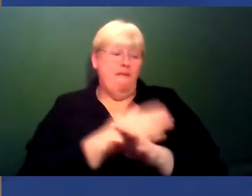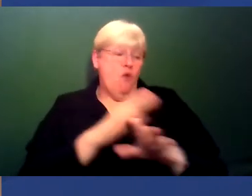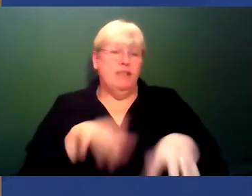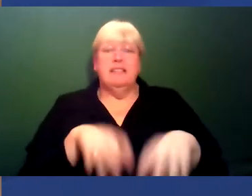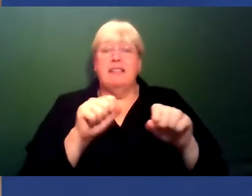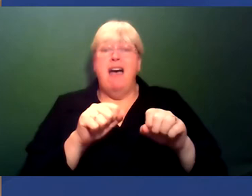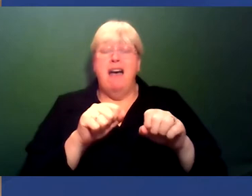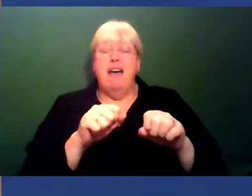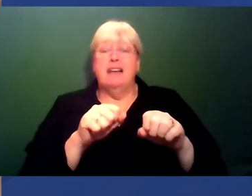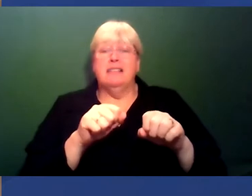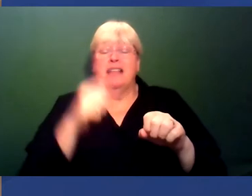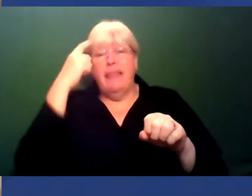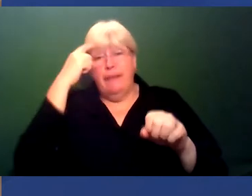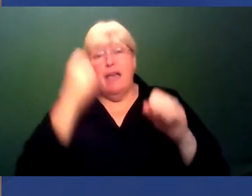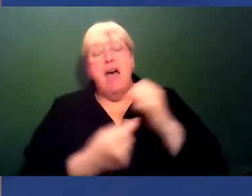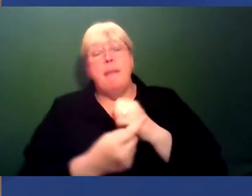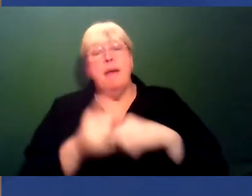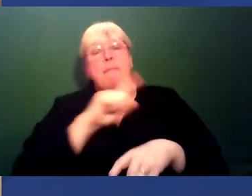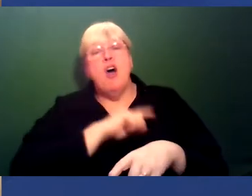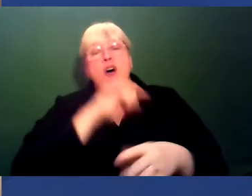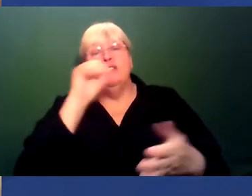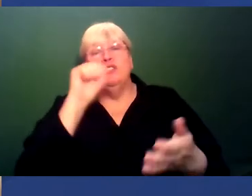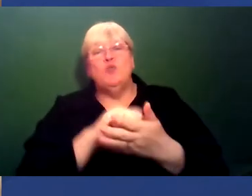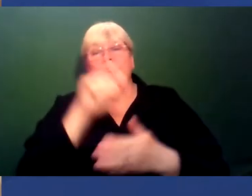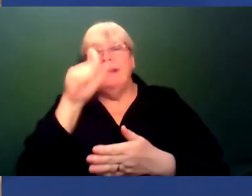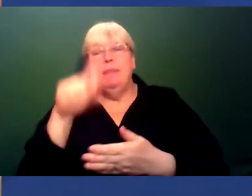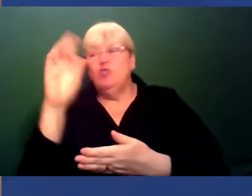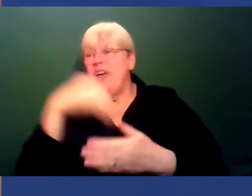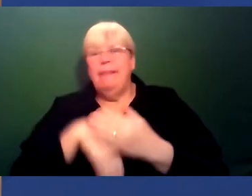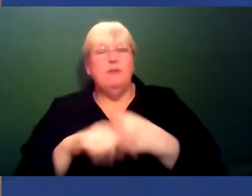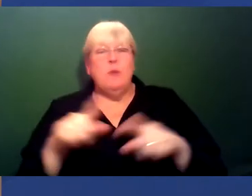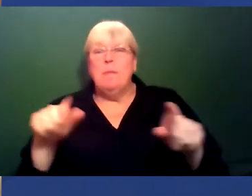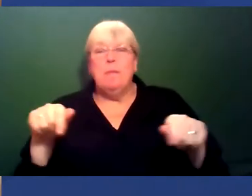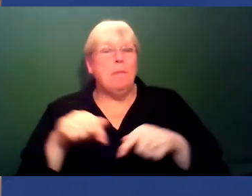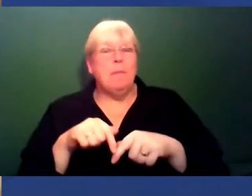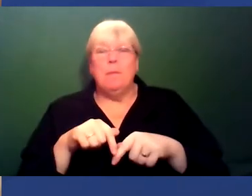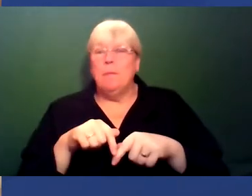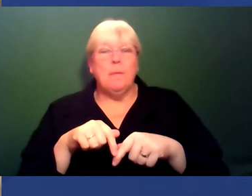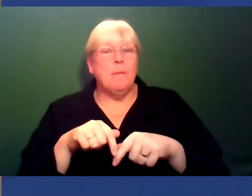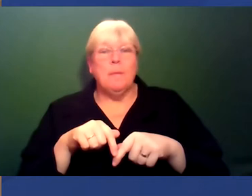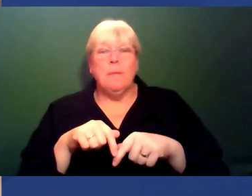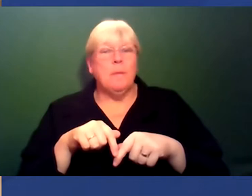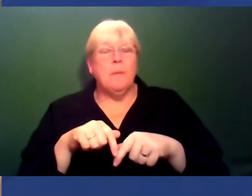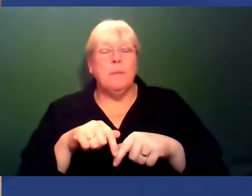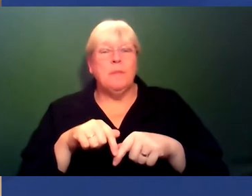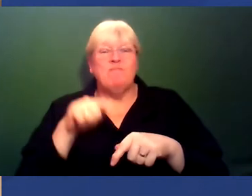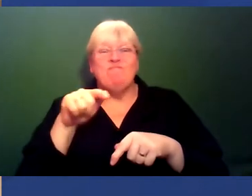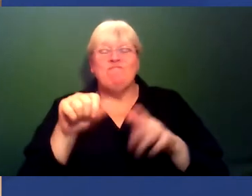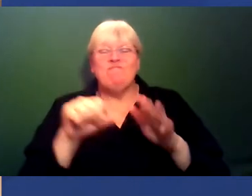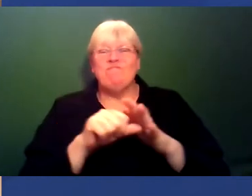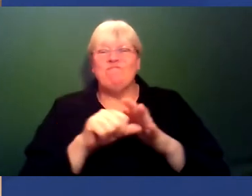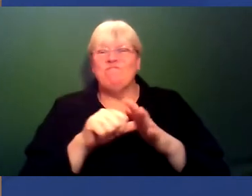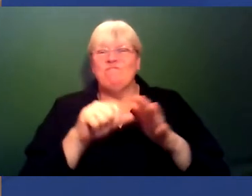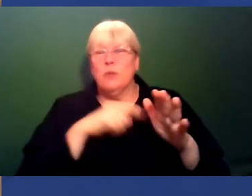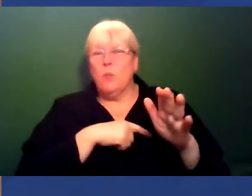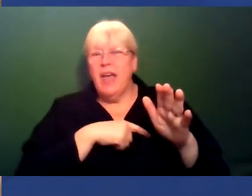I think that happens because the right people aren't in the room. And I think this is this issue with why do we need diverse